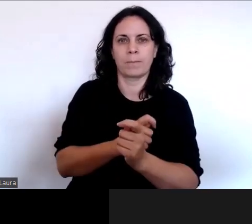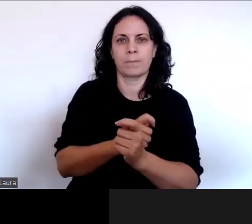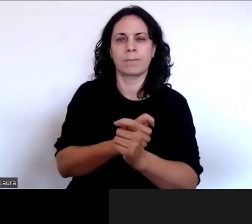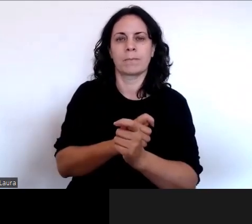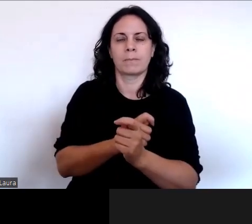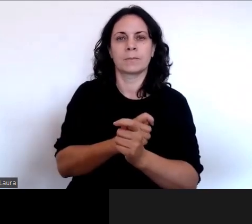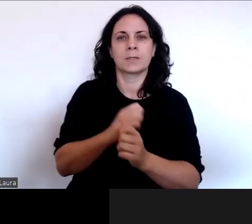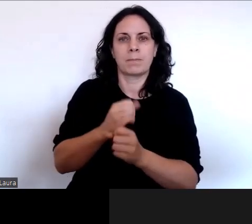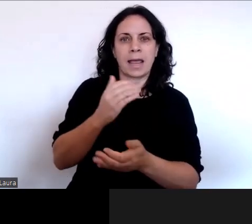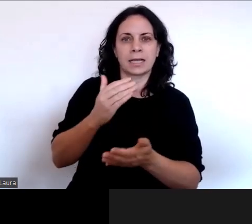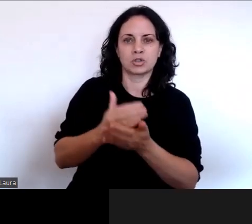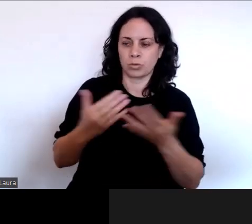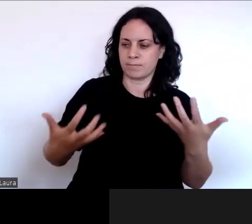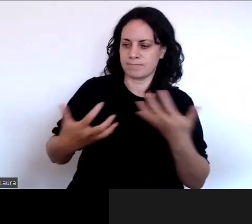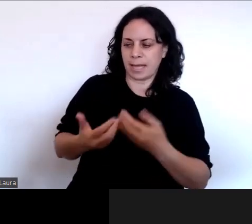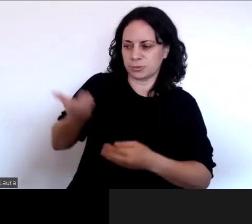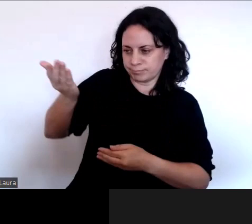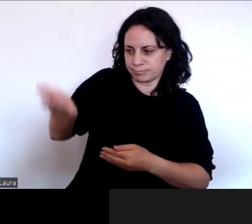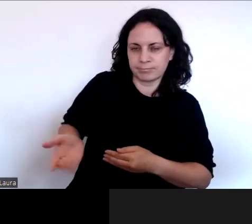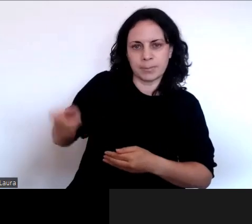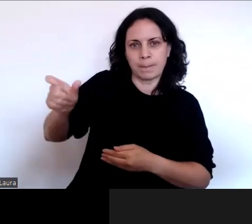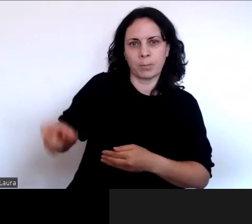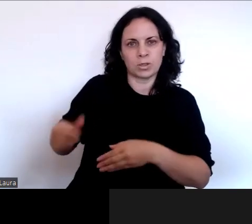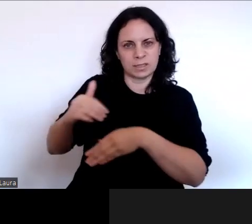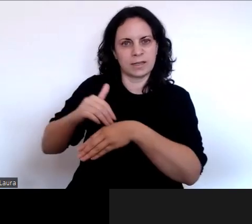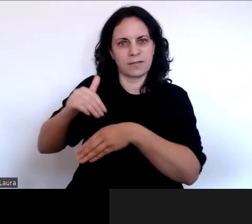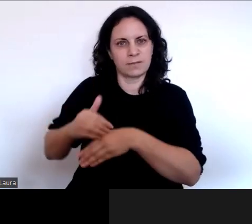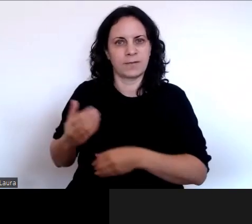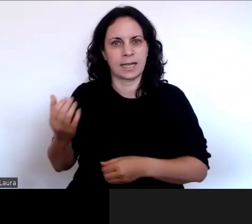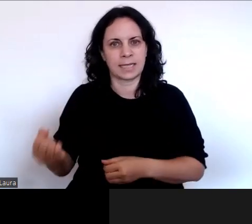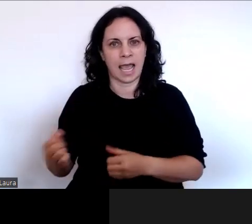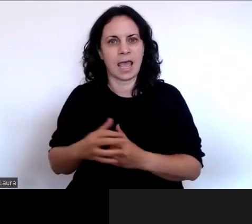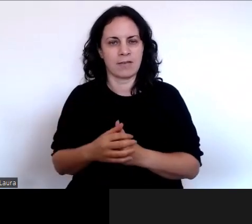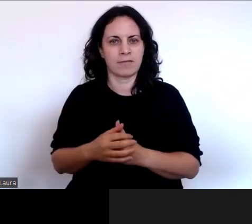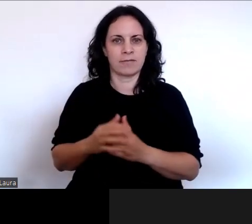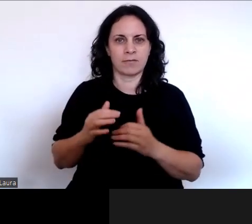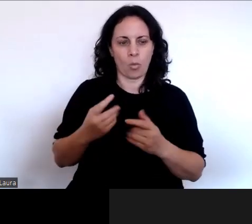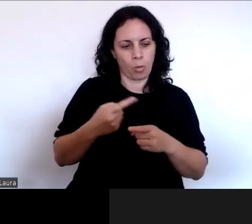with effective decision making and those supporting them and working with them.